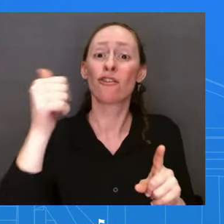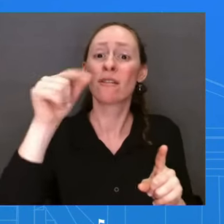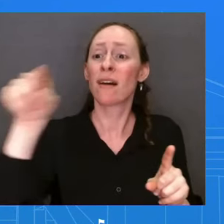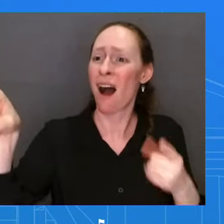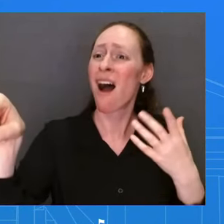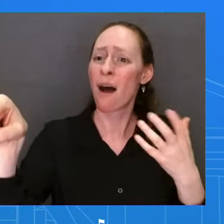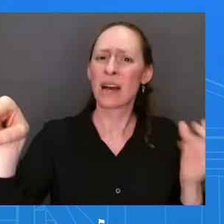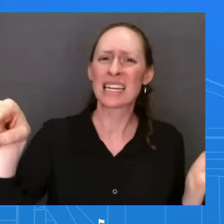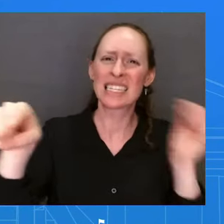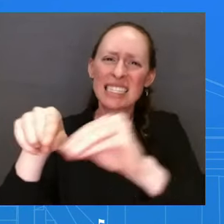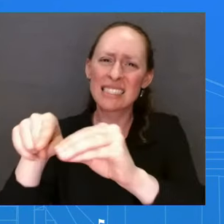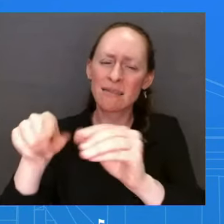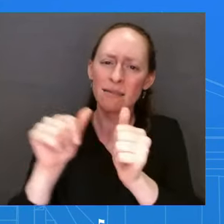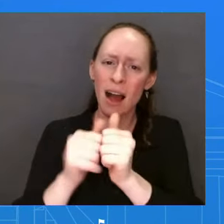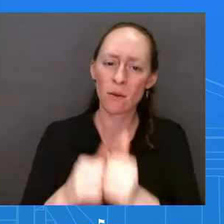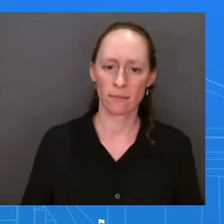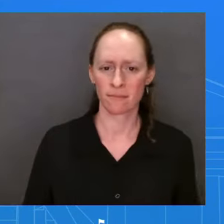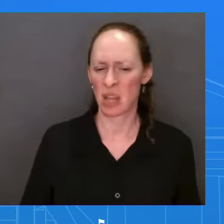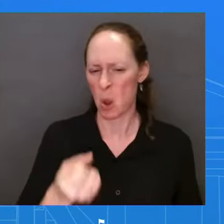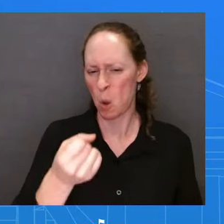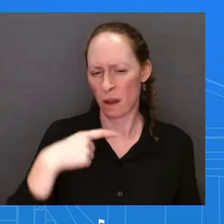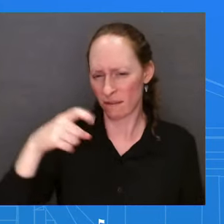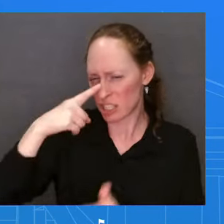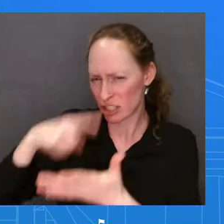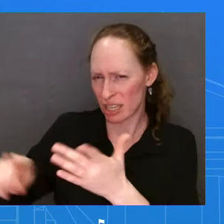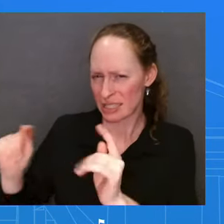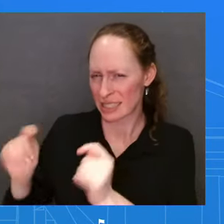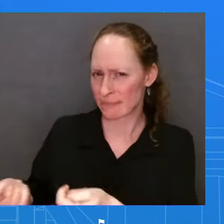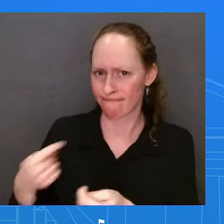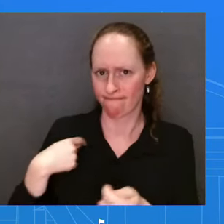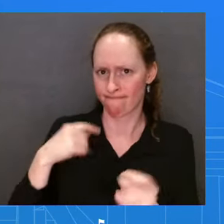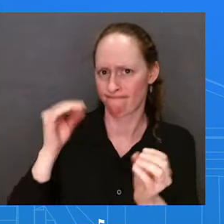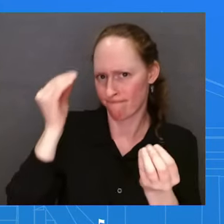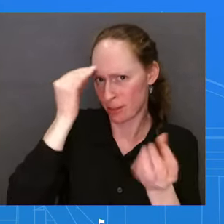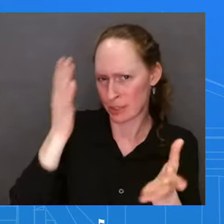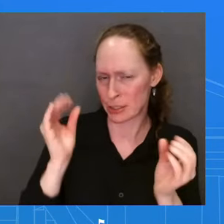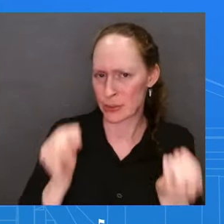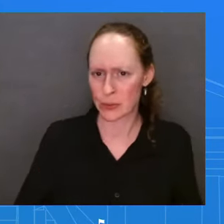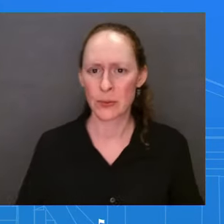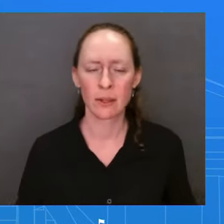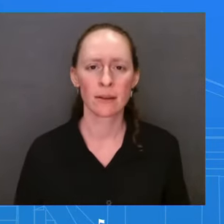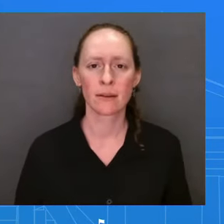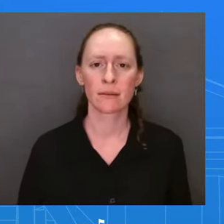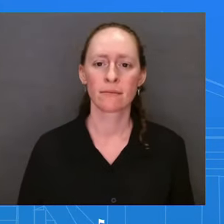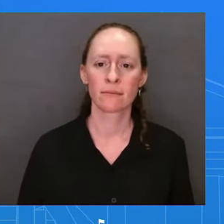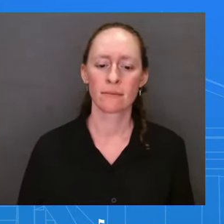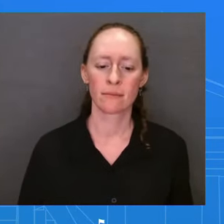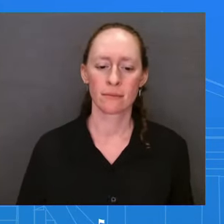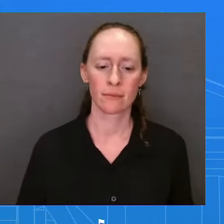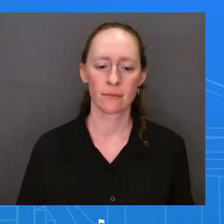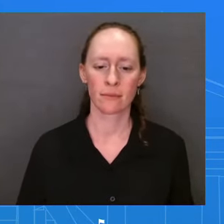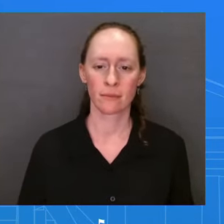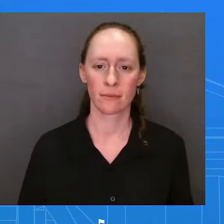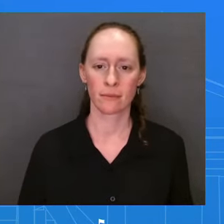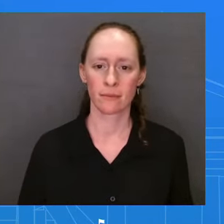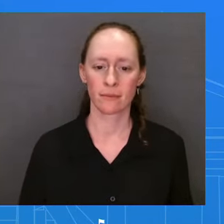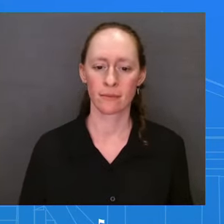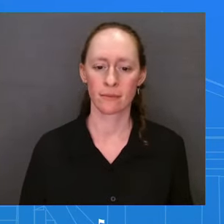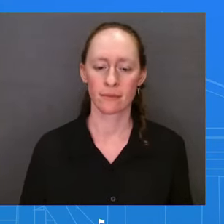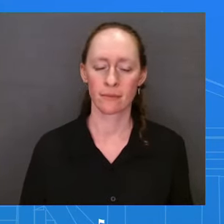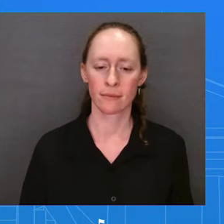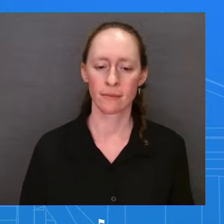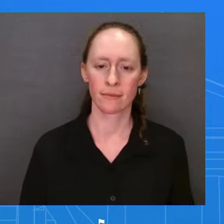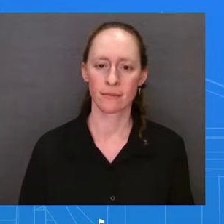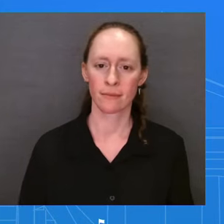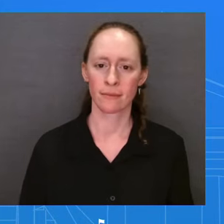Go ahead. Thank you, Maria. I've got a quick question about the lunch and then a couple of follow-ups from last week. About the lunch, President